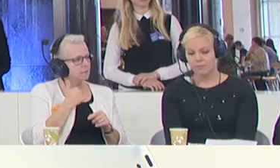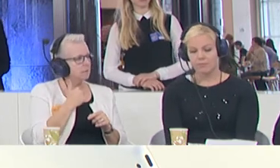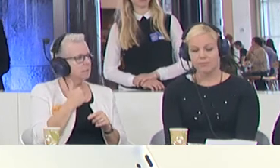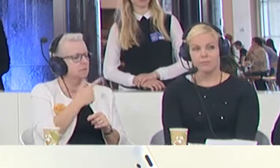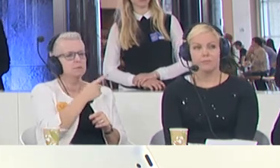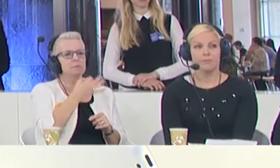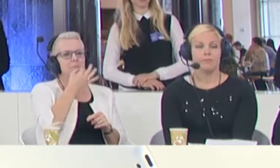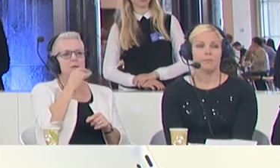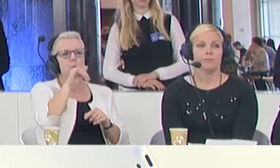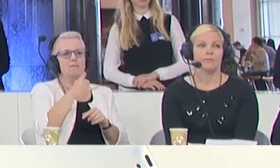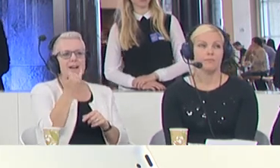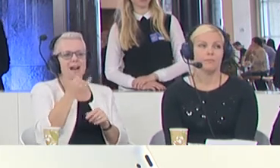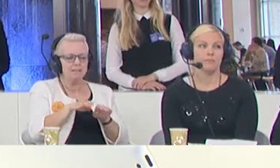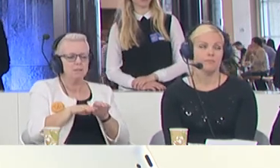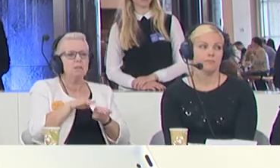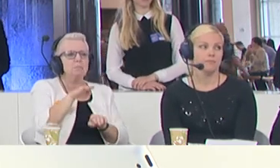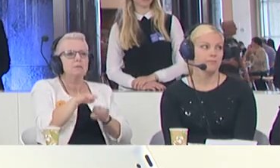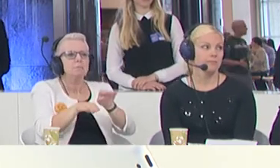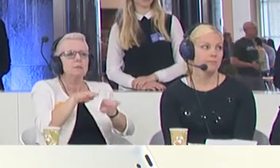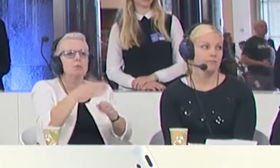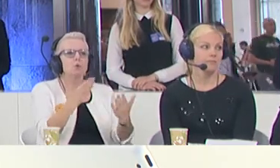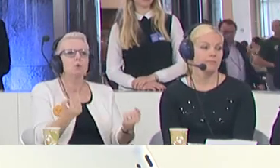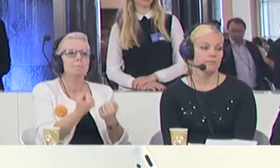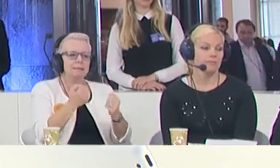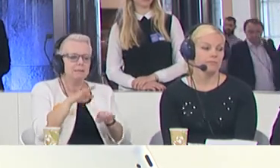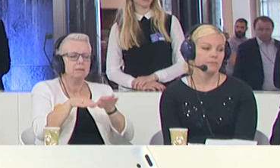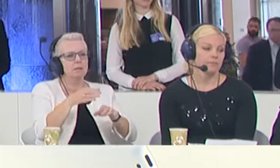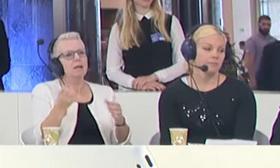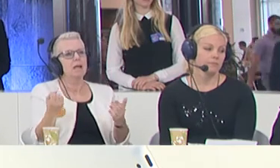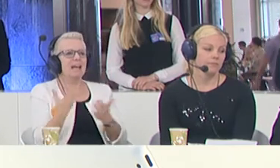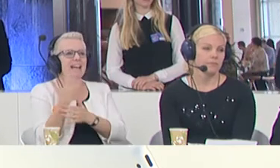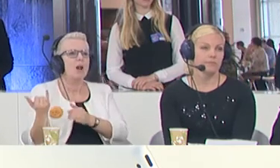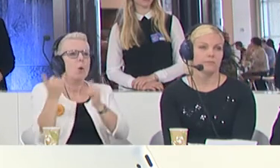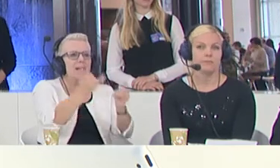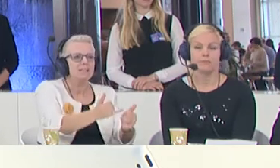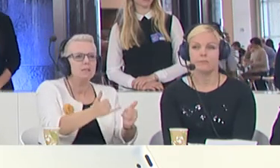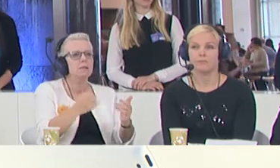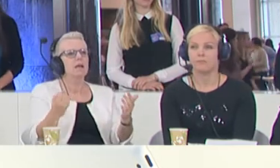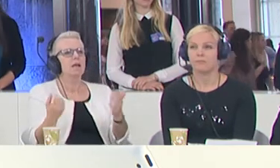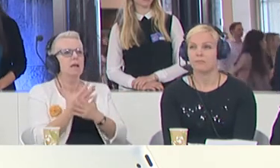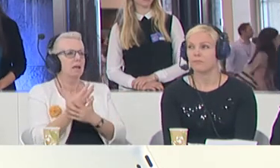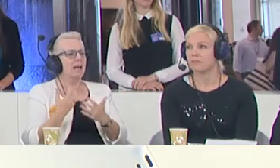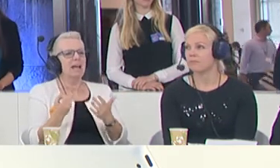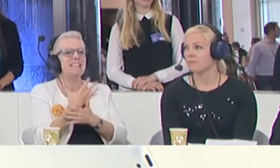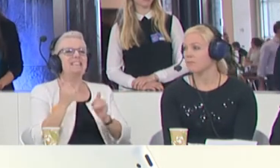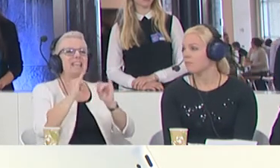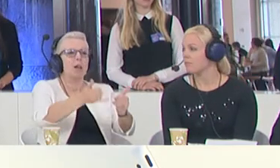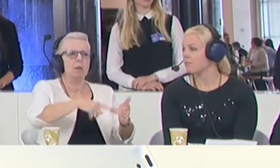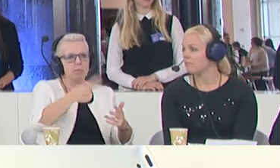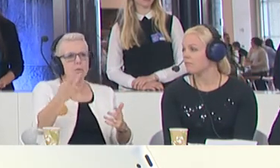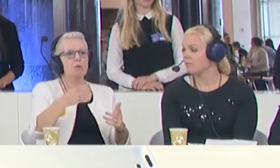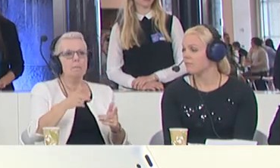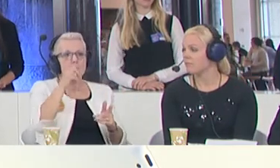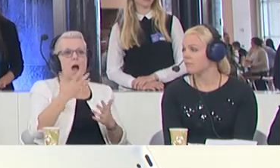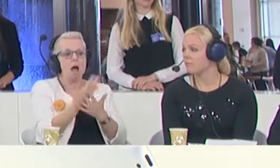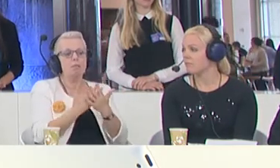speaking about the little steps that are being actually taken now with relocation mechanisms, with the resettlement. Actually, the numbers are